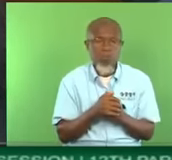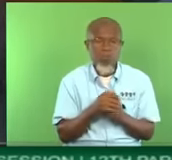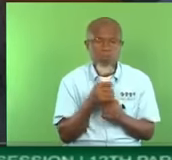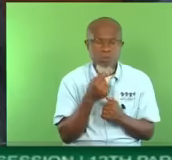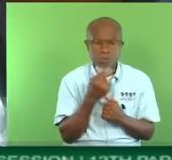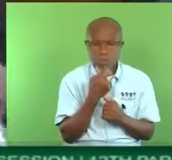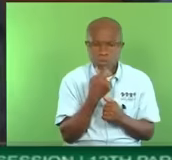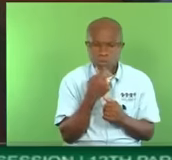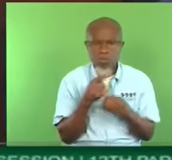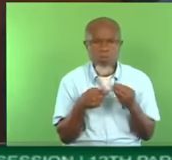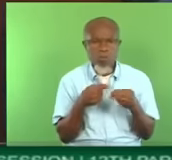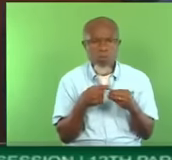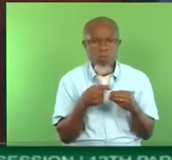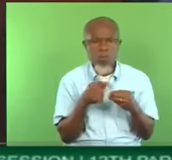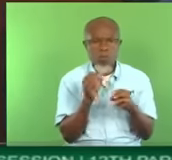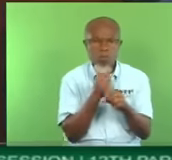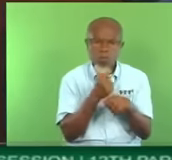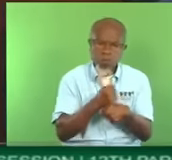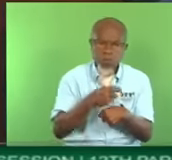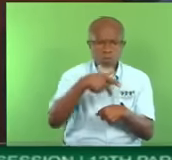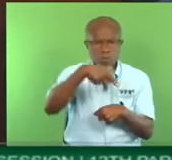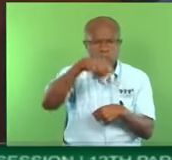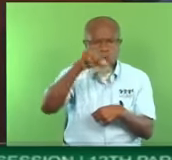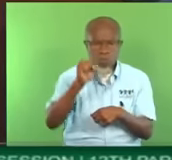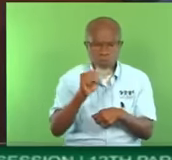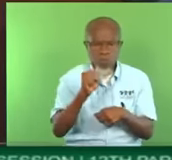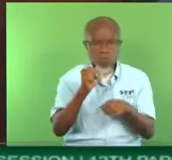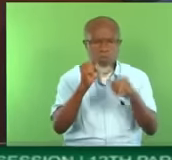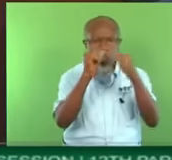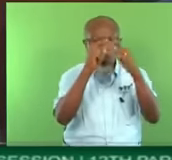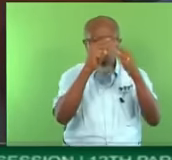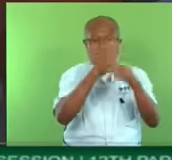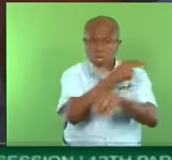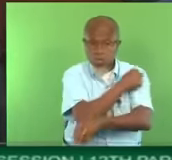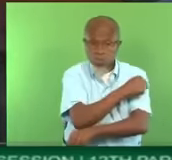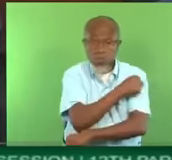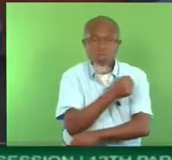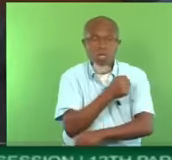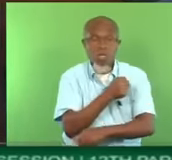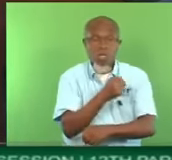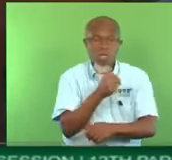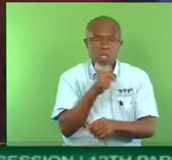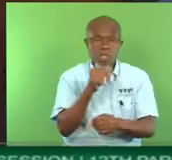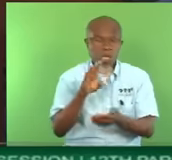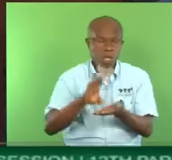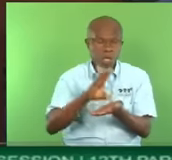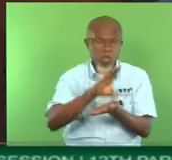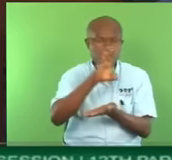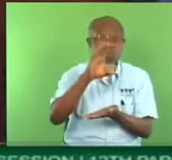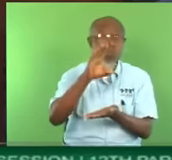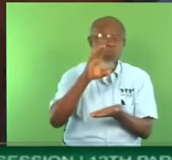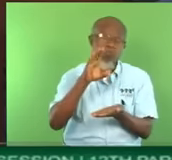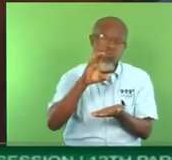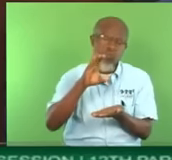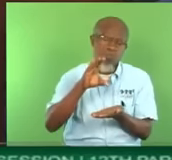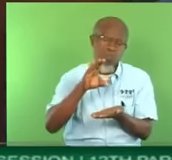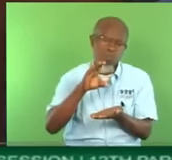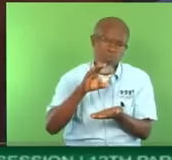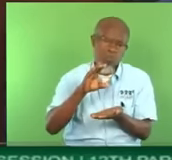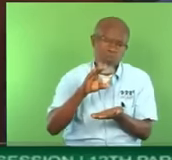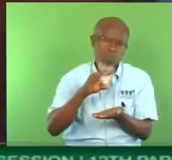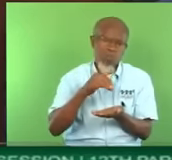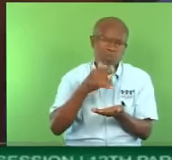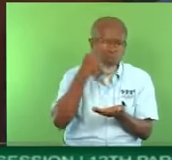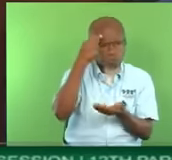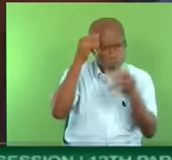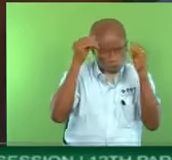about making the Port of Spain Hospital a campus of some kind, a campus for teaching